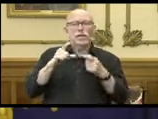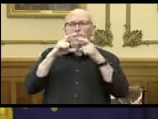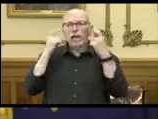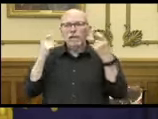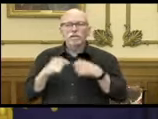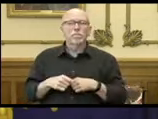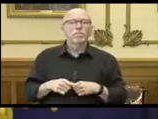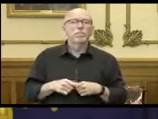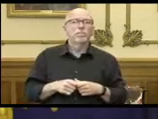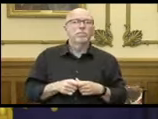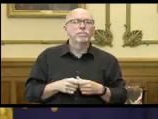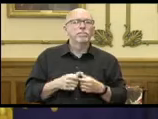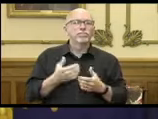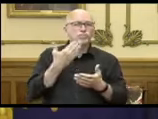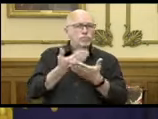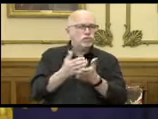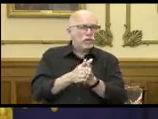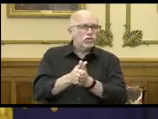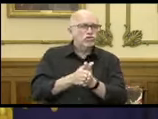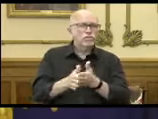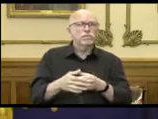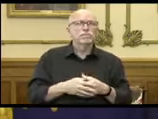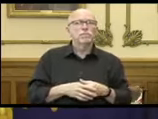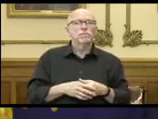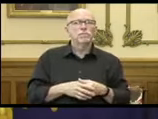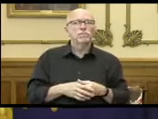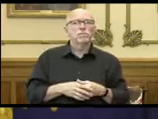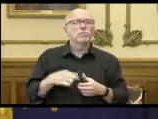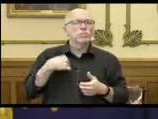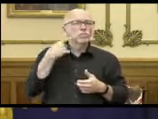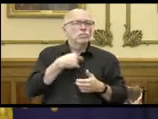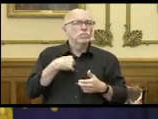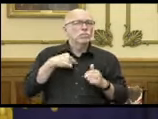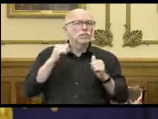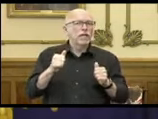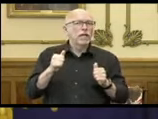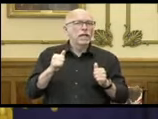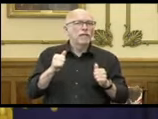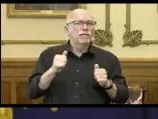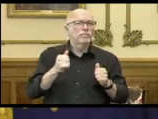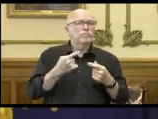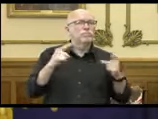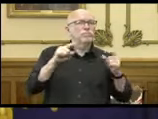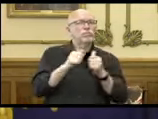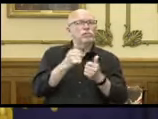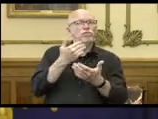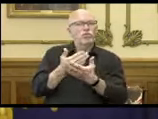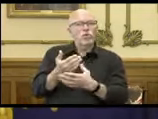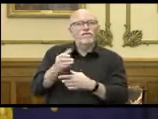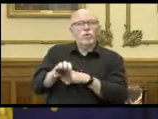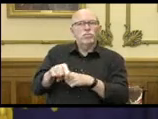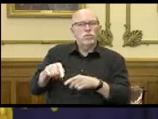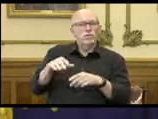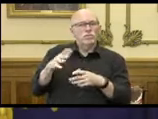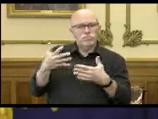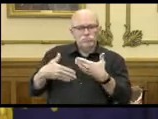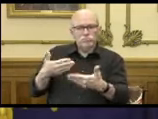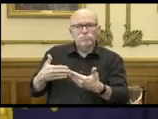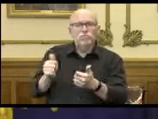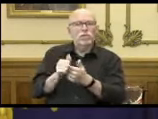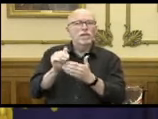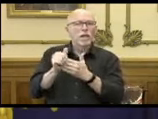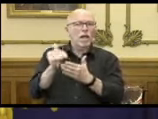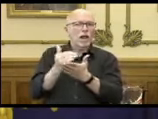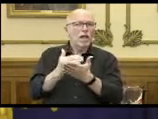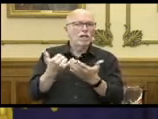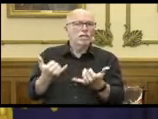up, good hygiene, we think we can get there with good enforcement on the ground with the guidelines that are there right